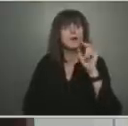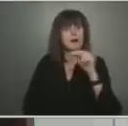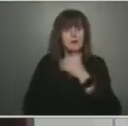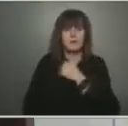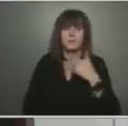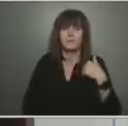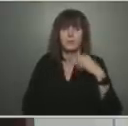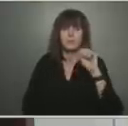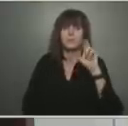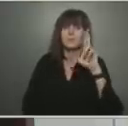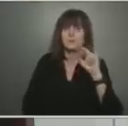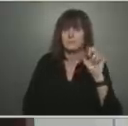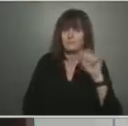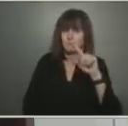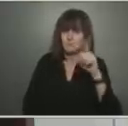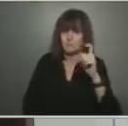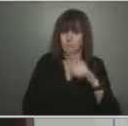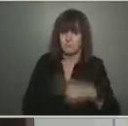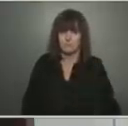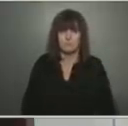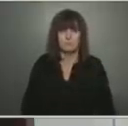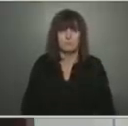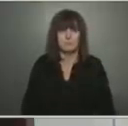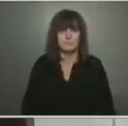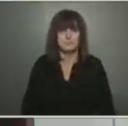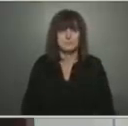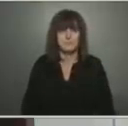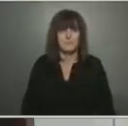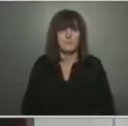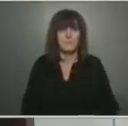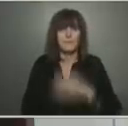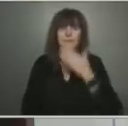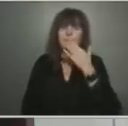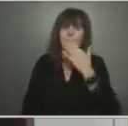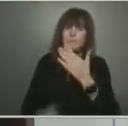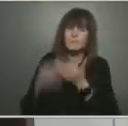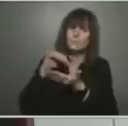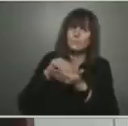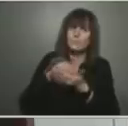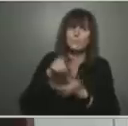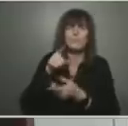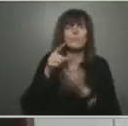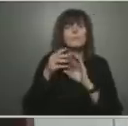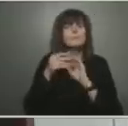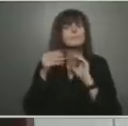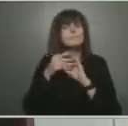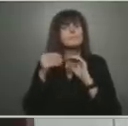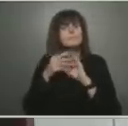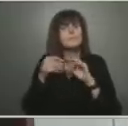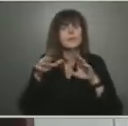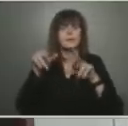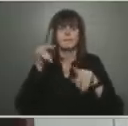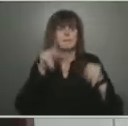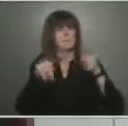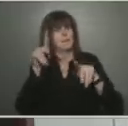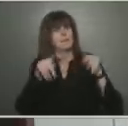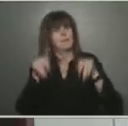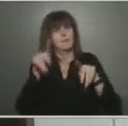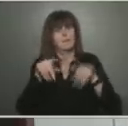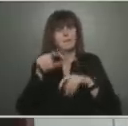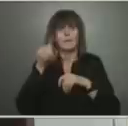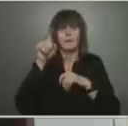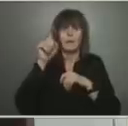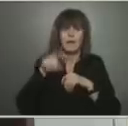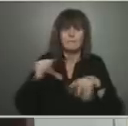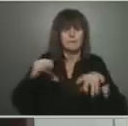Thank you, Dr. Moore. You're talking a lot about people needing to take their own risks, slowly